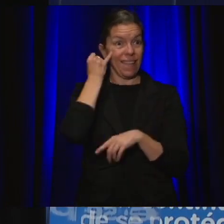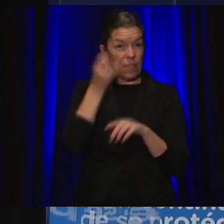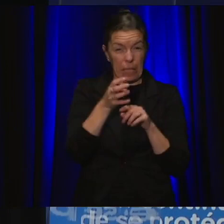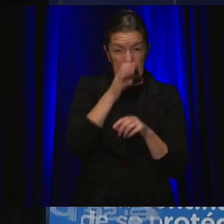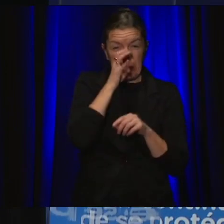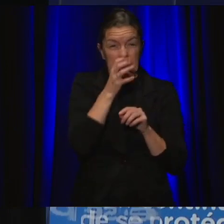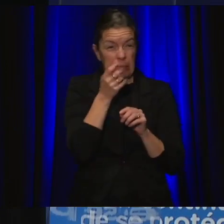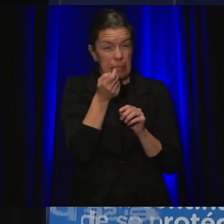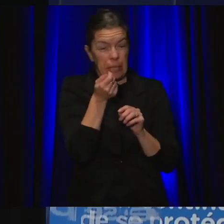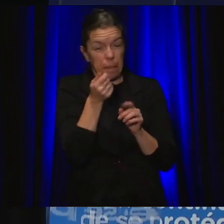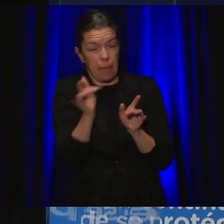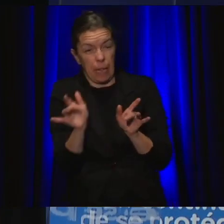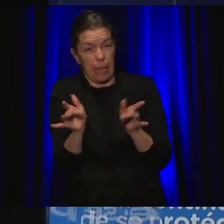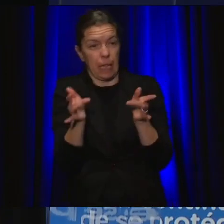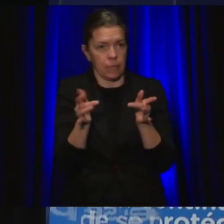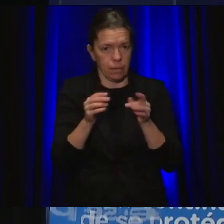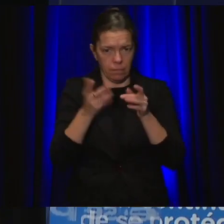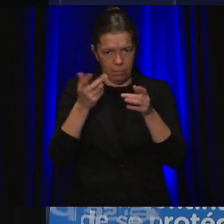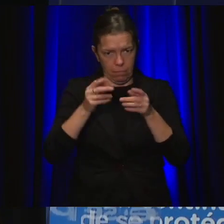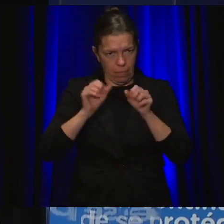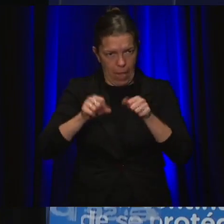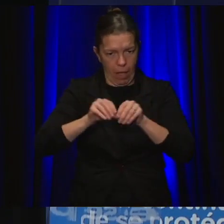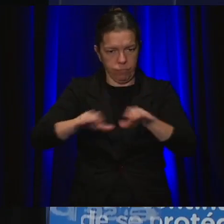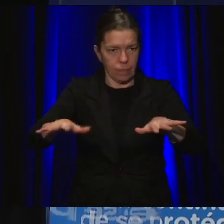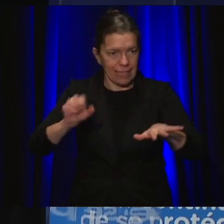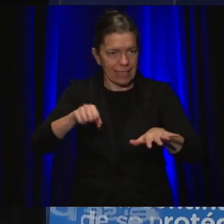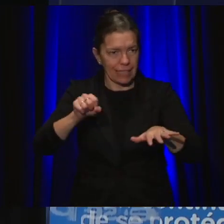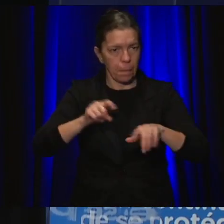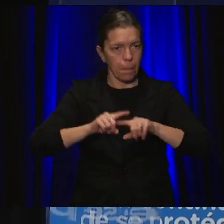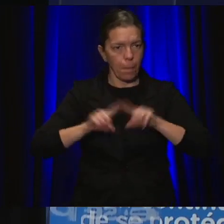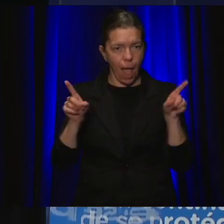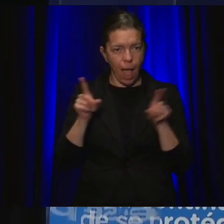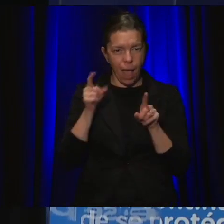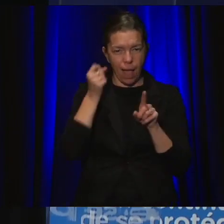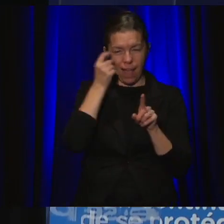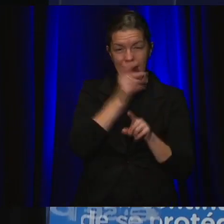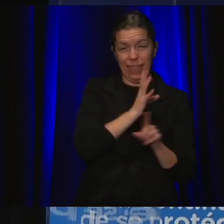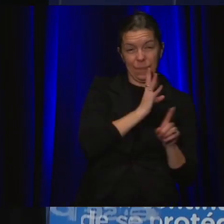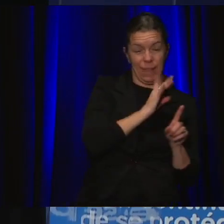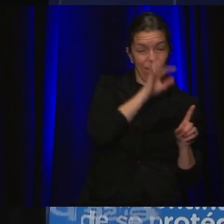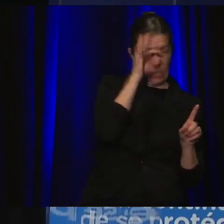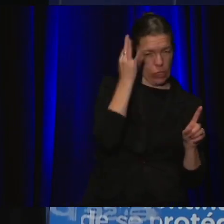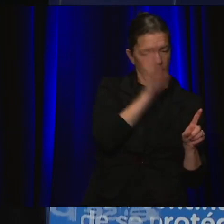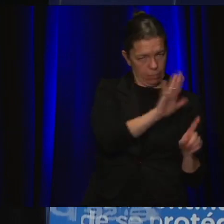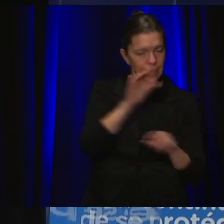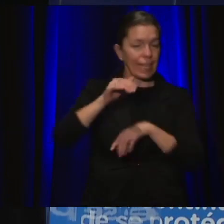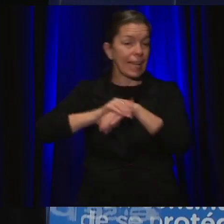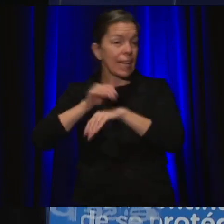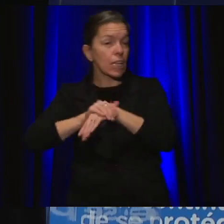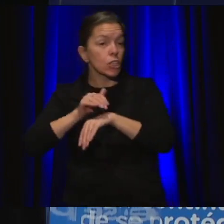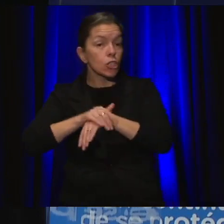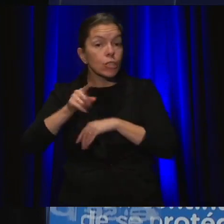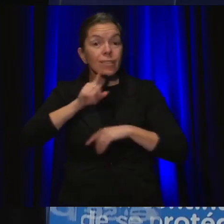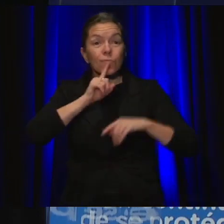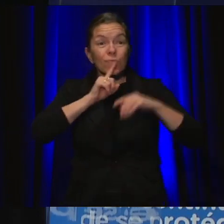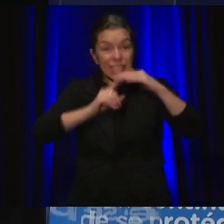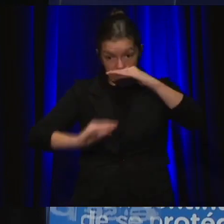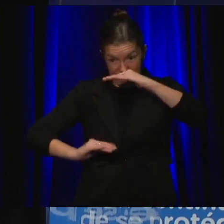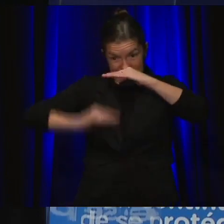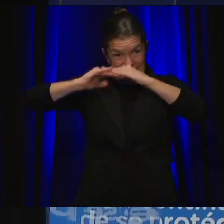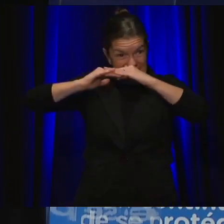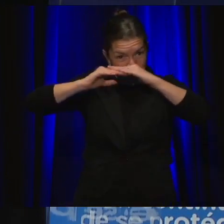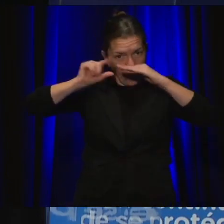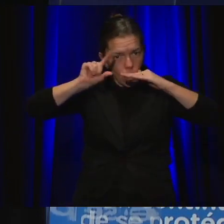said and I want to say that to you in English because I told that in French, it's a maximum to go to 20 if everybody